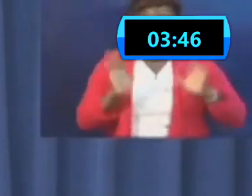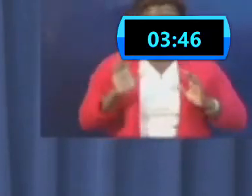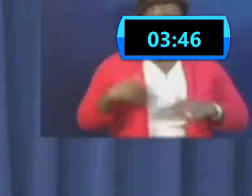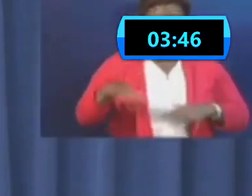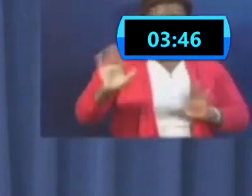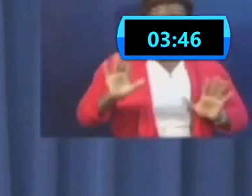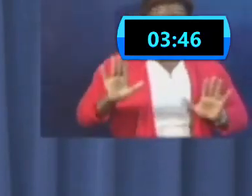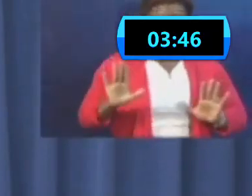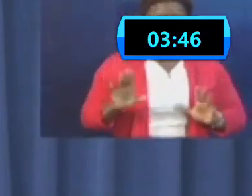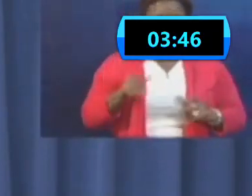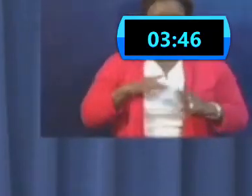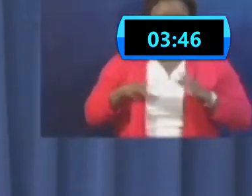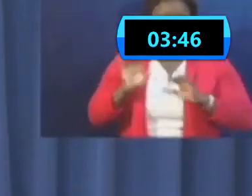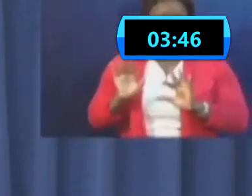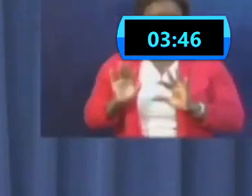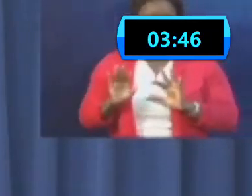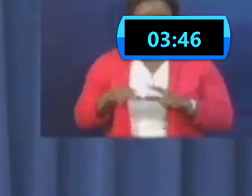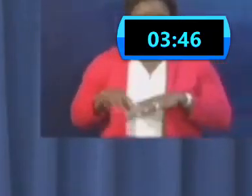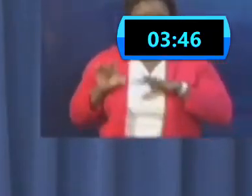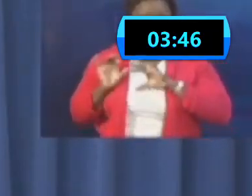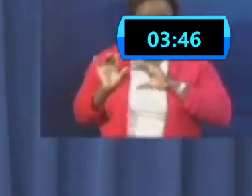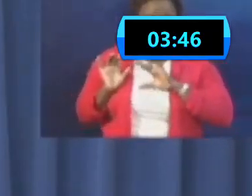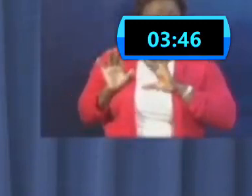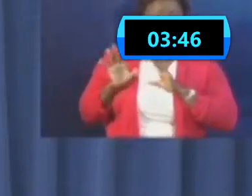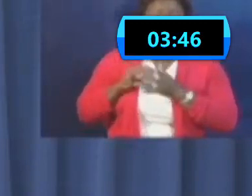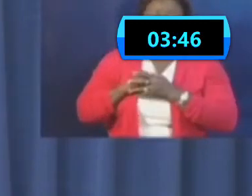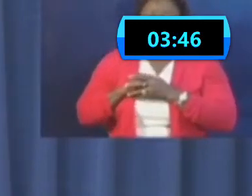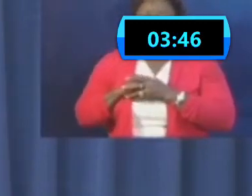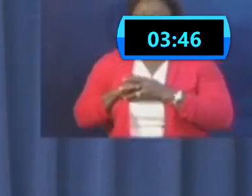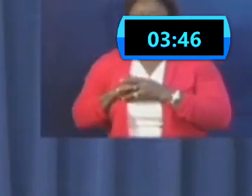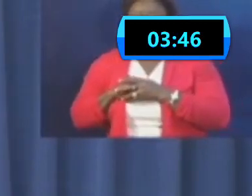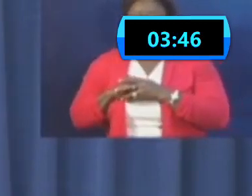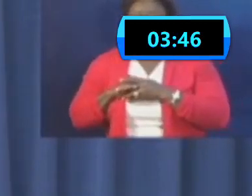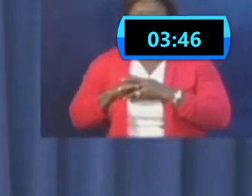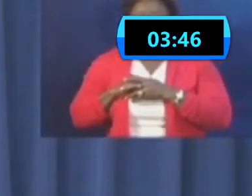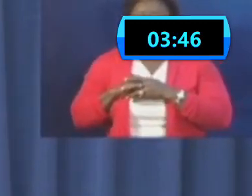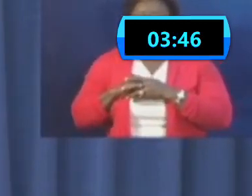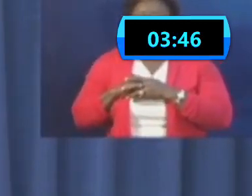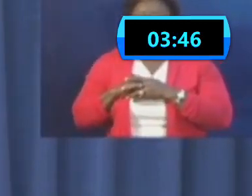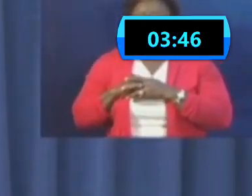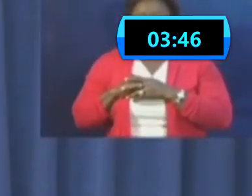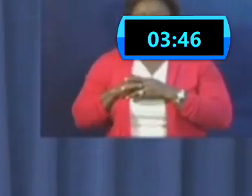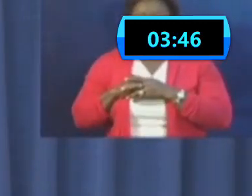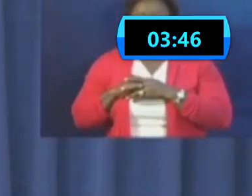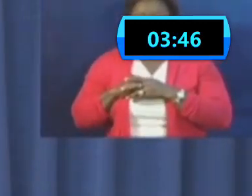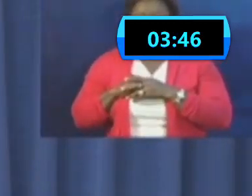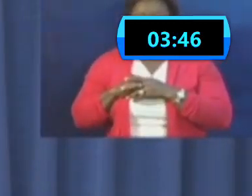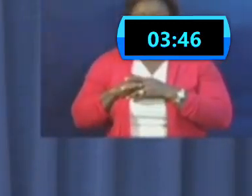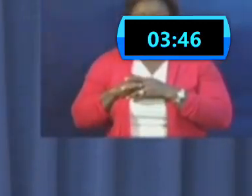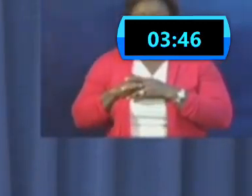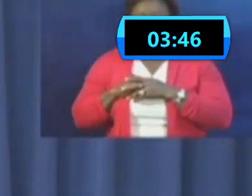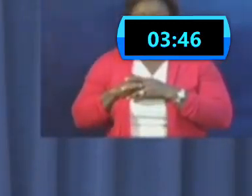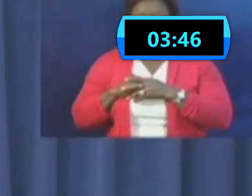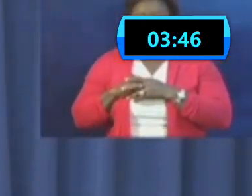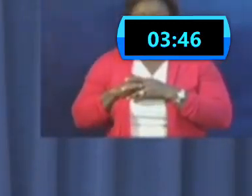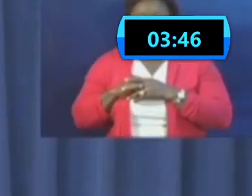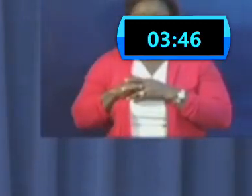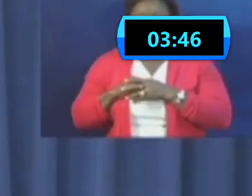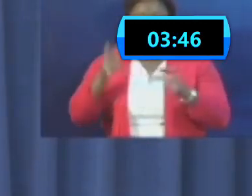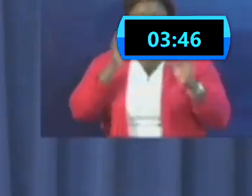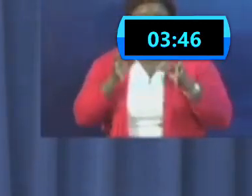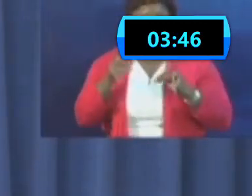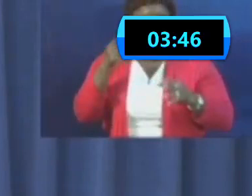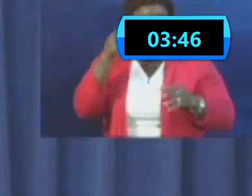treat people who you may know or suspect have become COVID positive